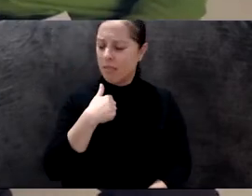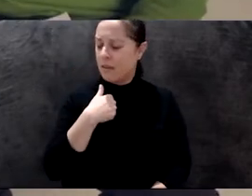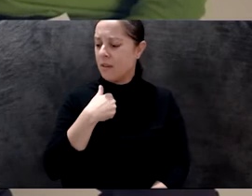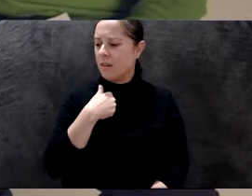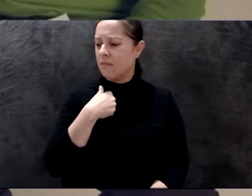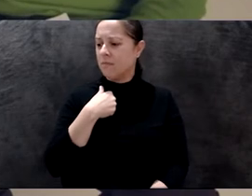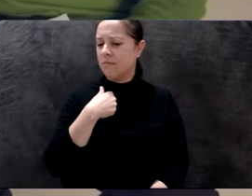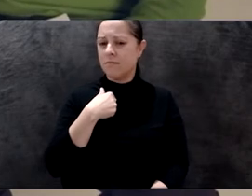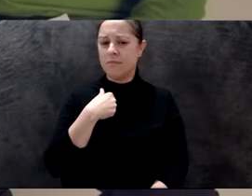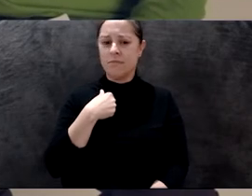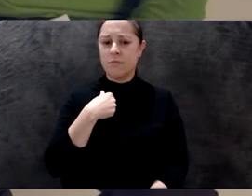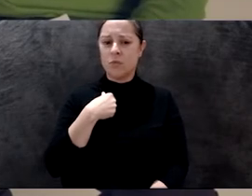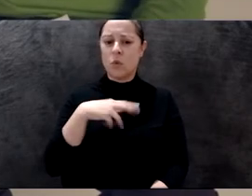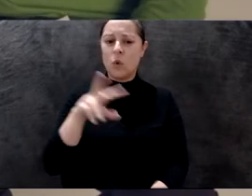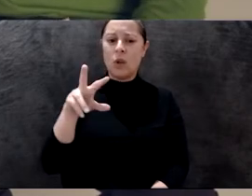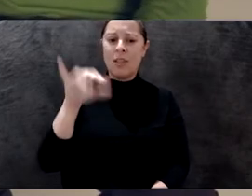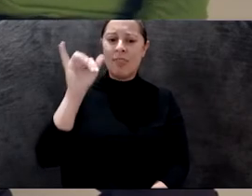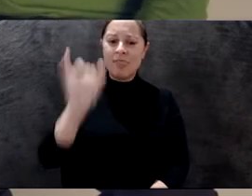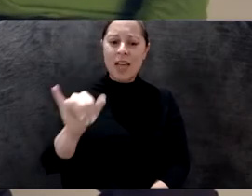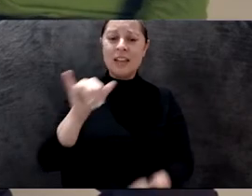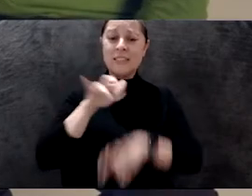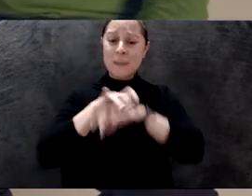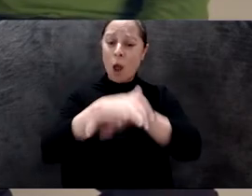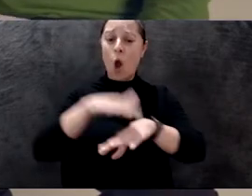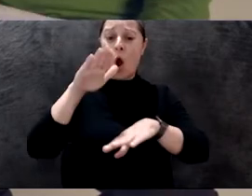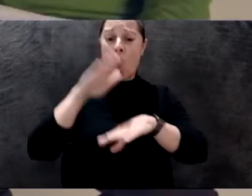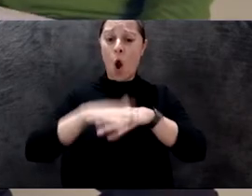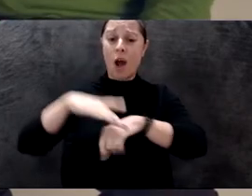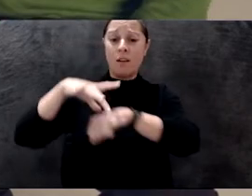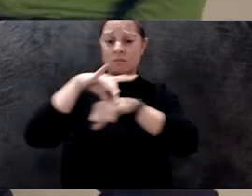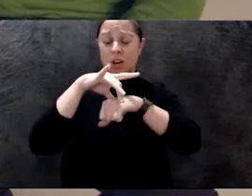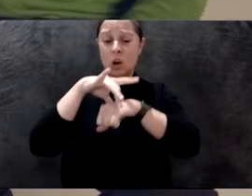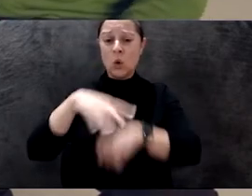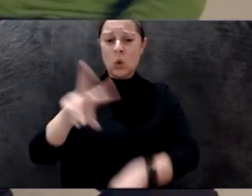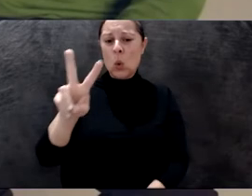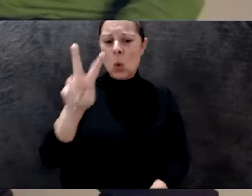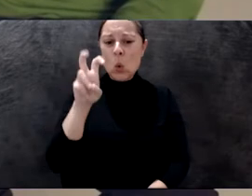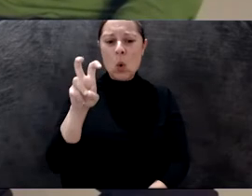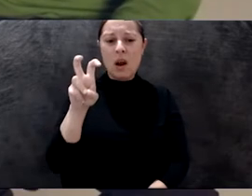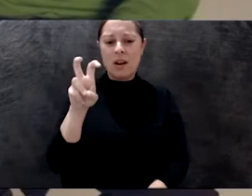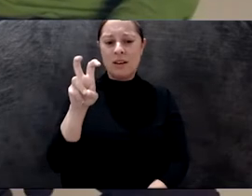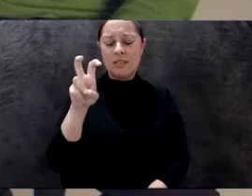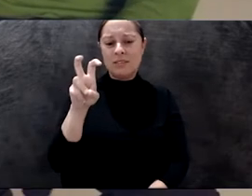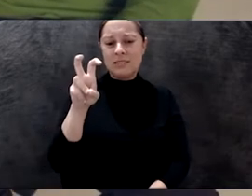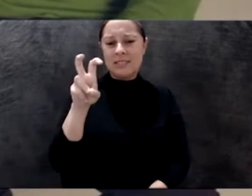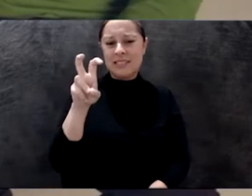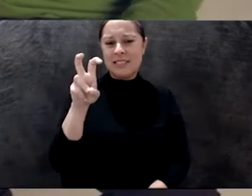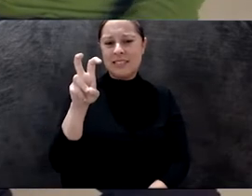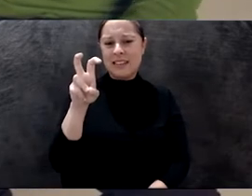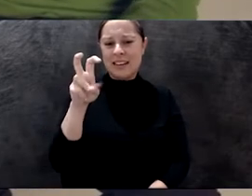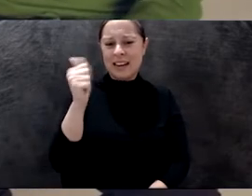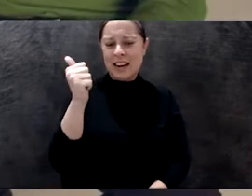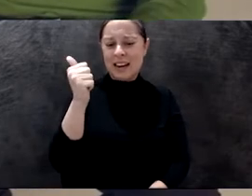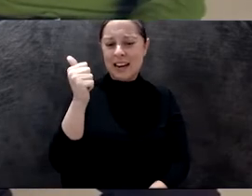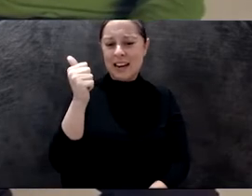years. While human sapiens, late stage of humans, only 210,000 years, right? It's